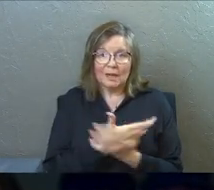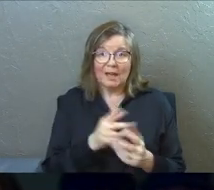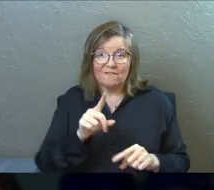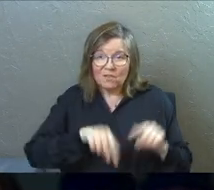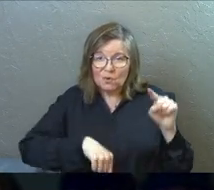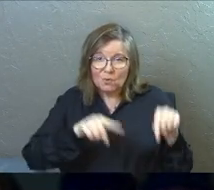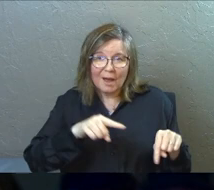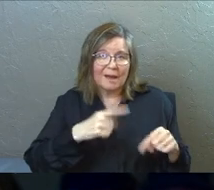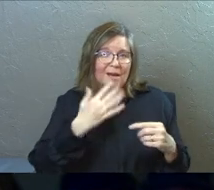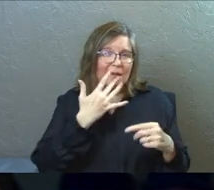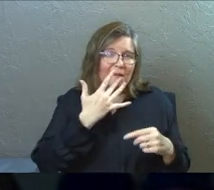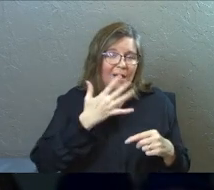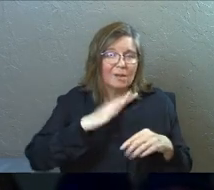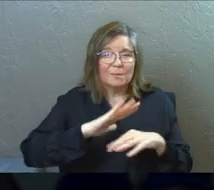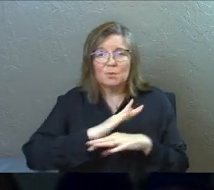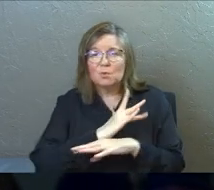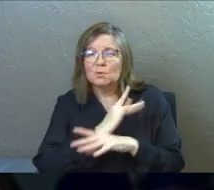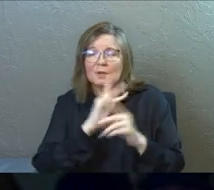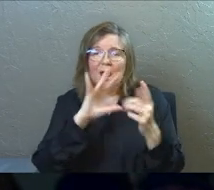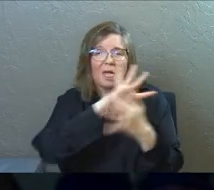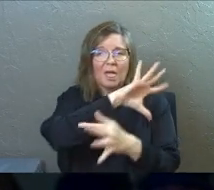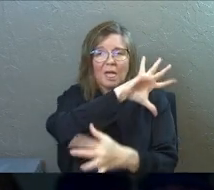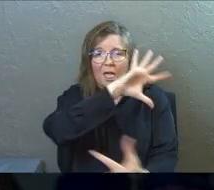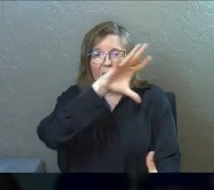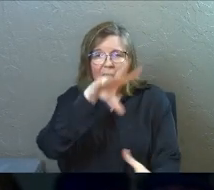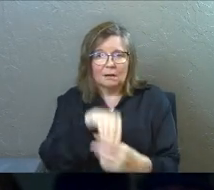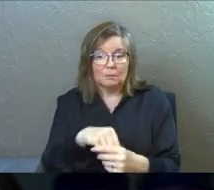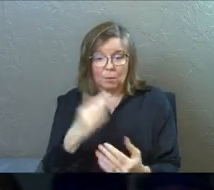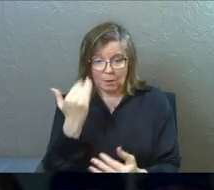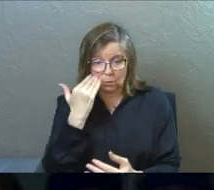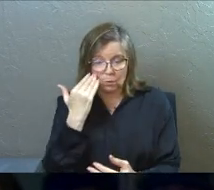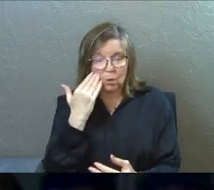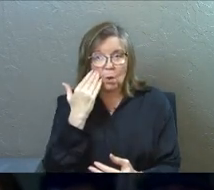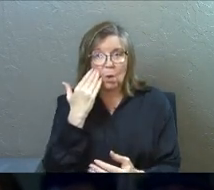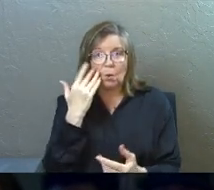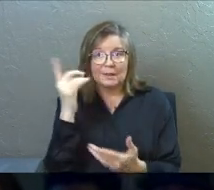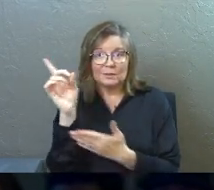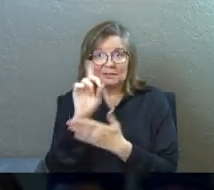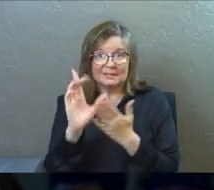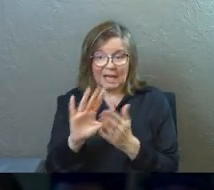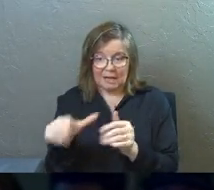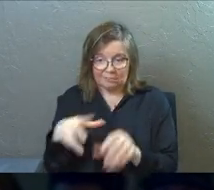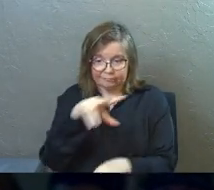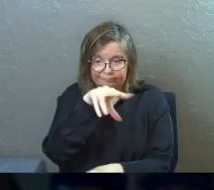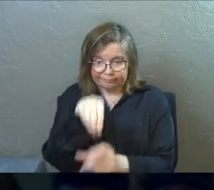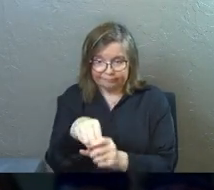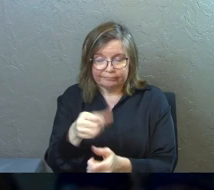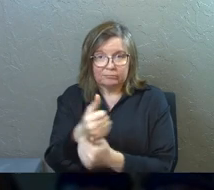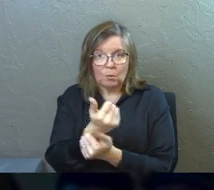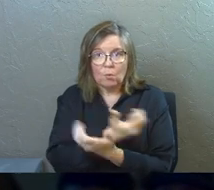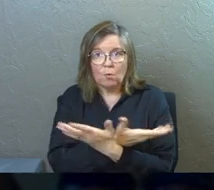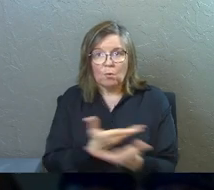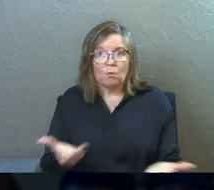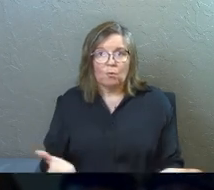variety and color and music into everything. Why? So you would know that there was a great designer behind it all.